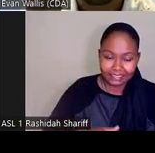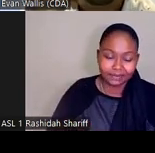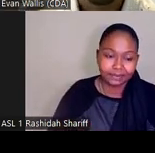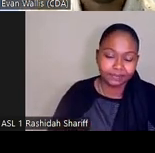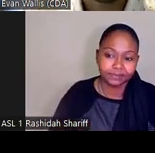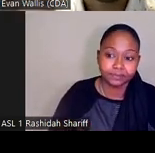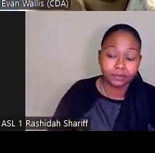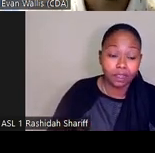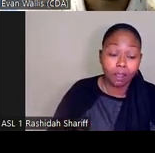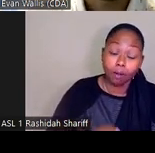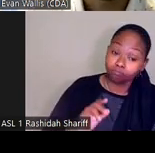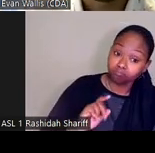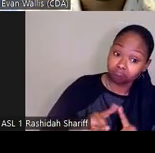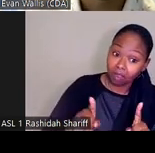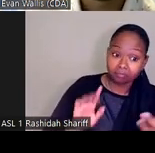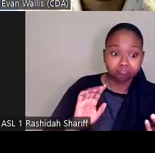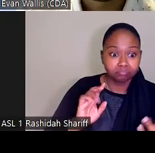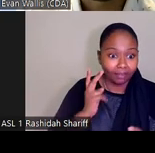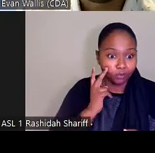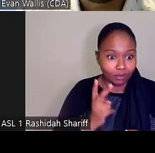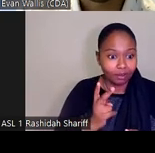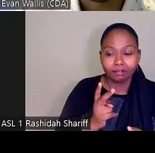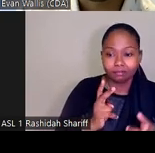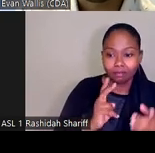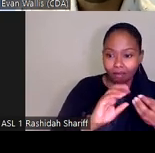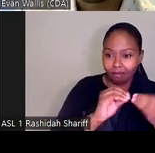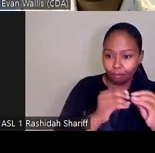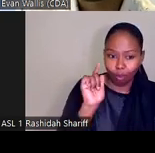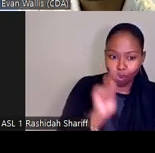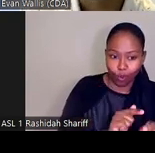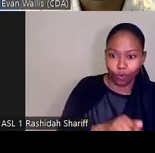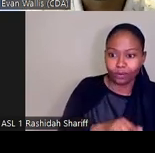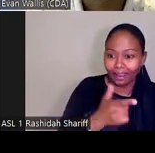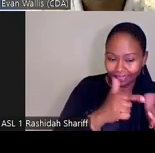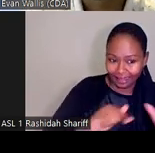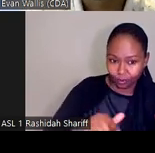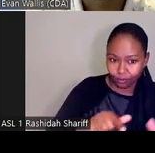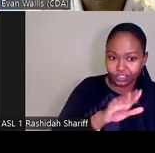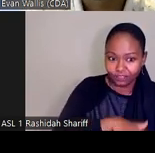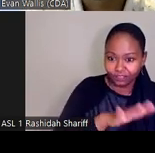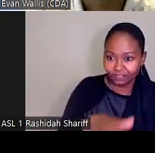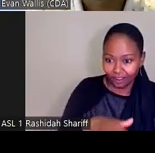Whereas if you looked at a topic with a low equity index, like say language, which has a 55